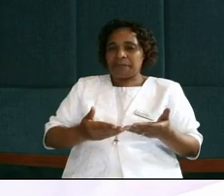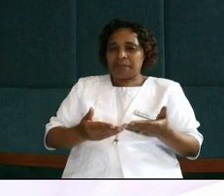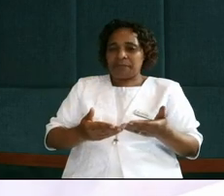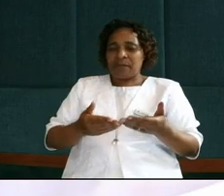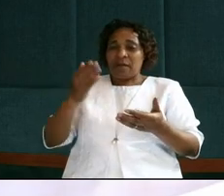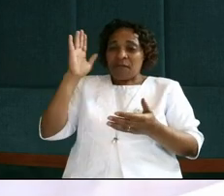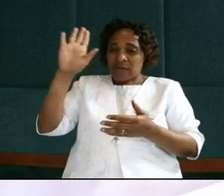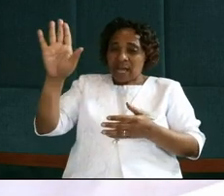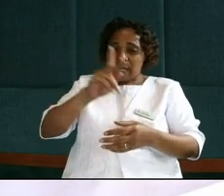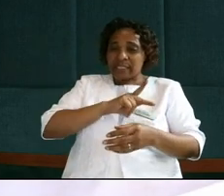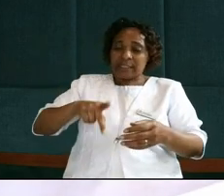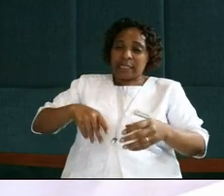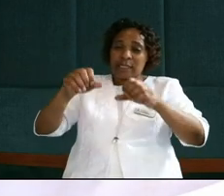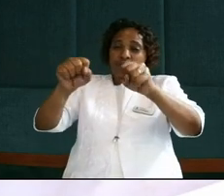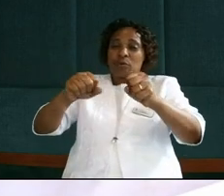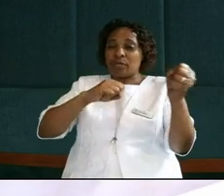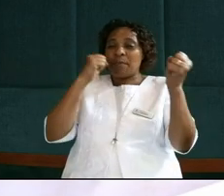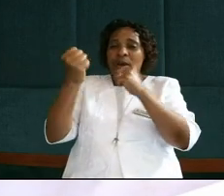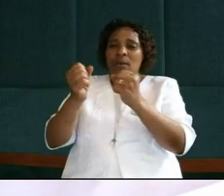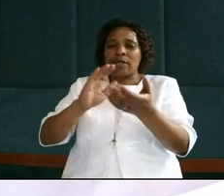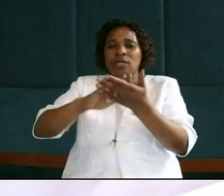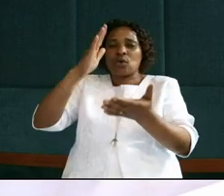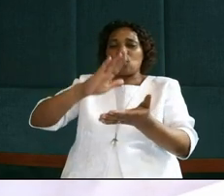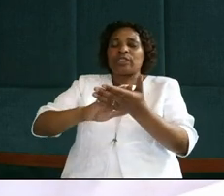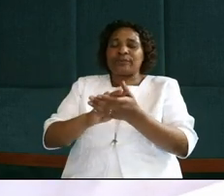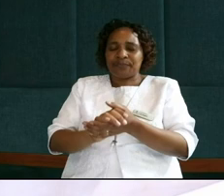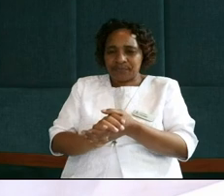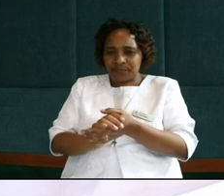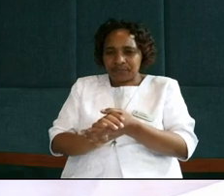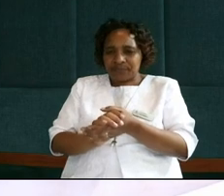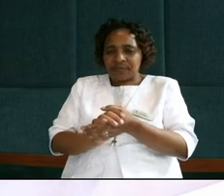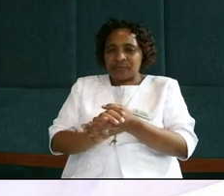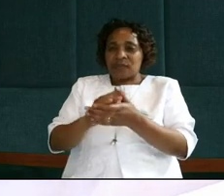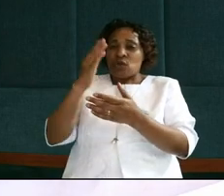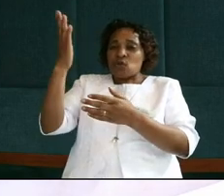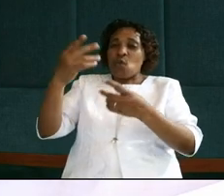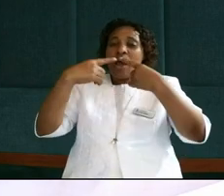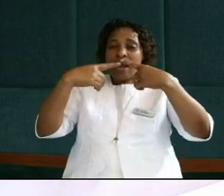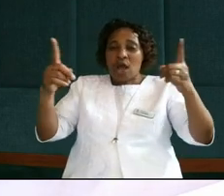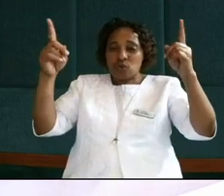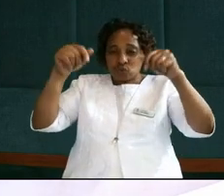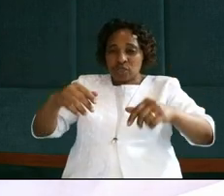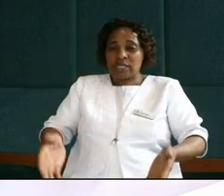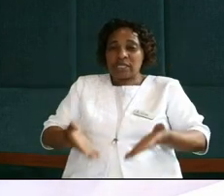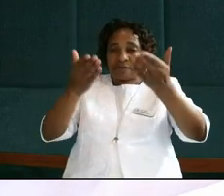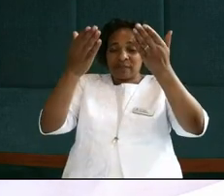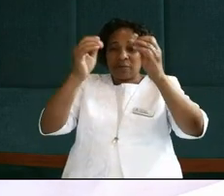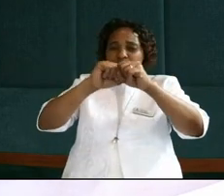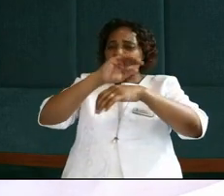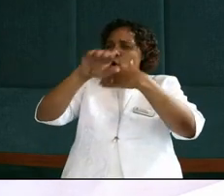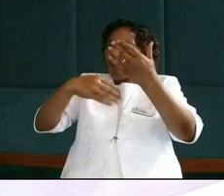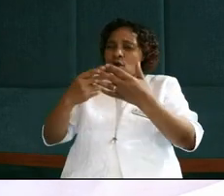For thine is the kingdom, the power, and the glory. You declared you'll be lifted up. You shall draw